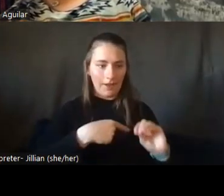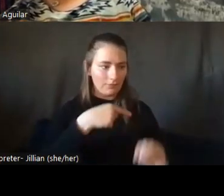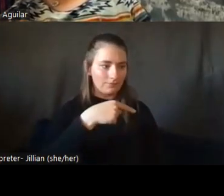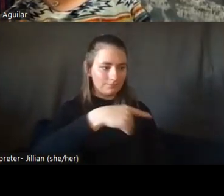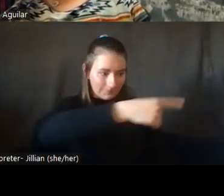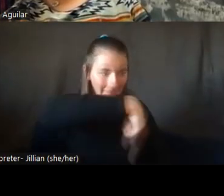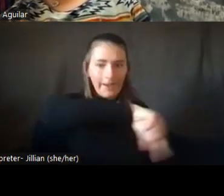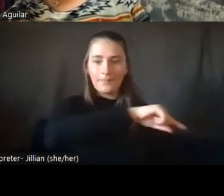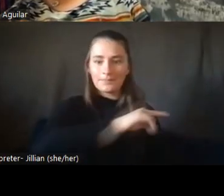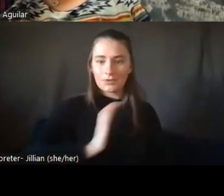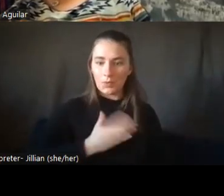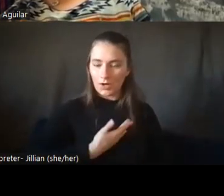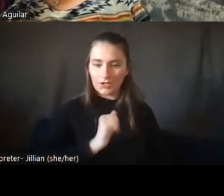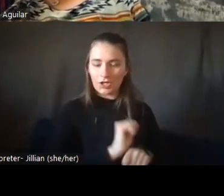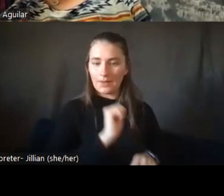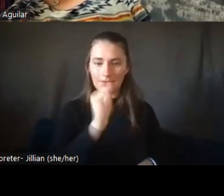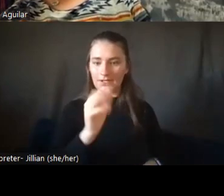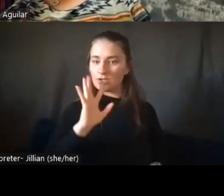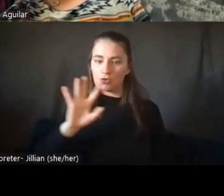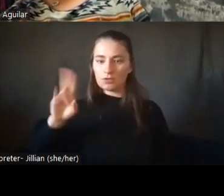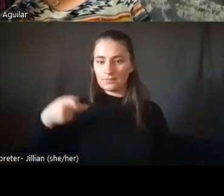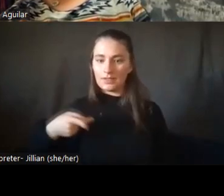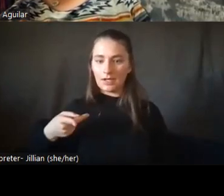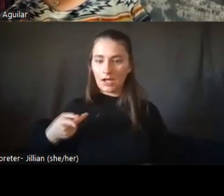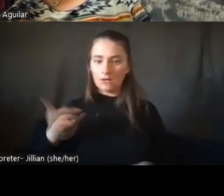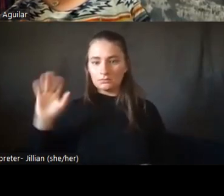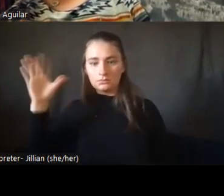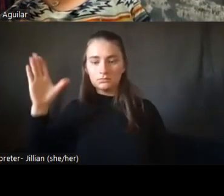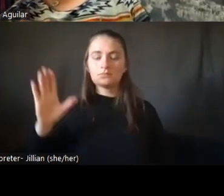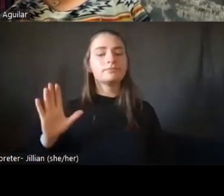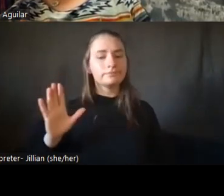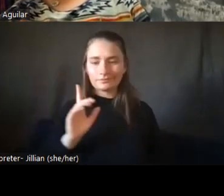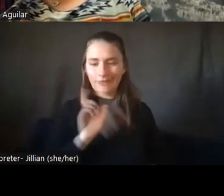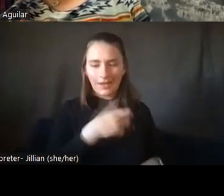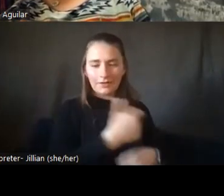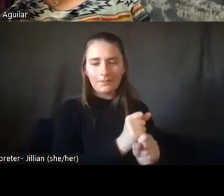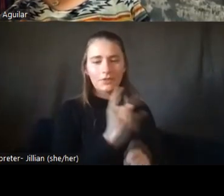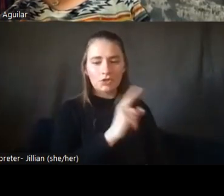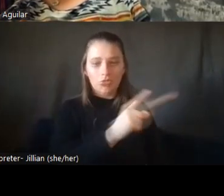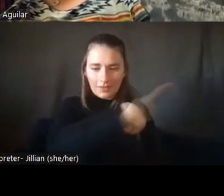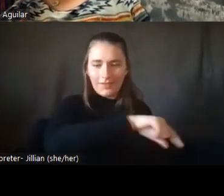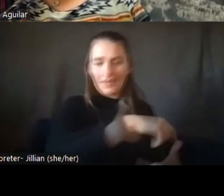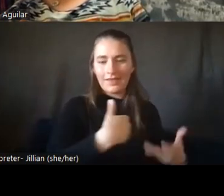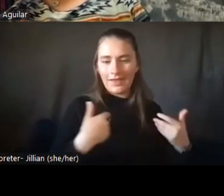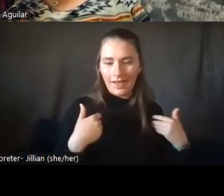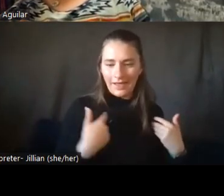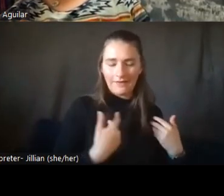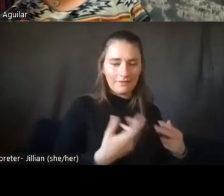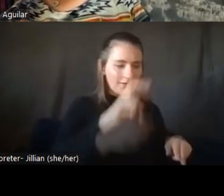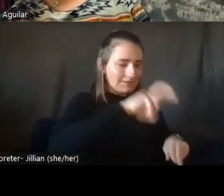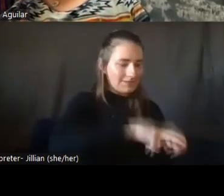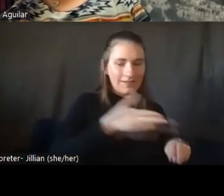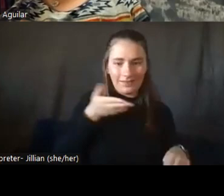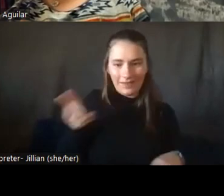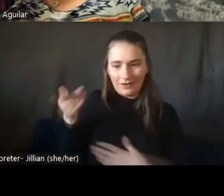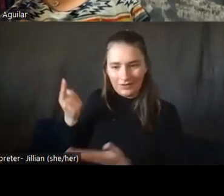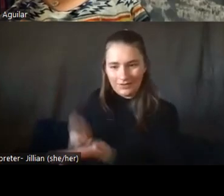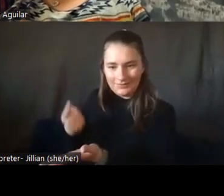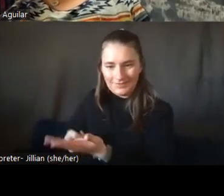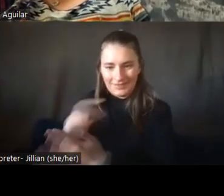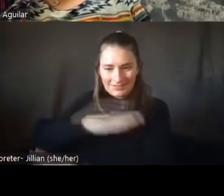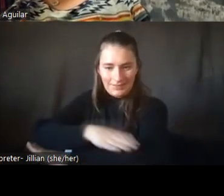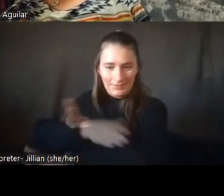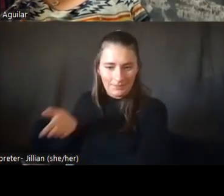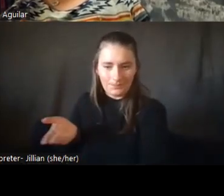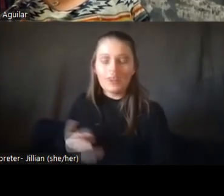job isn't to speak up, but really to make sure that they have a seat at the table. So if we're doing our work correctly, then that